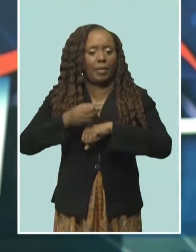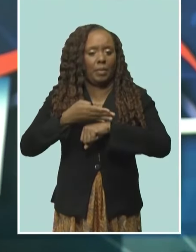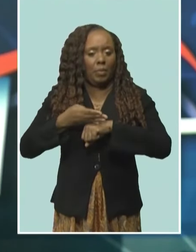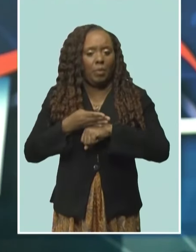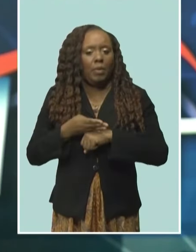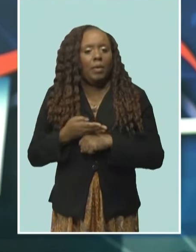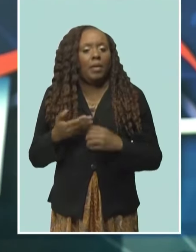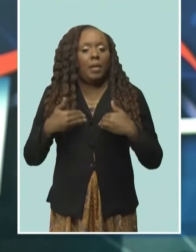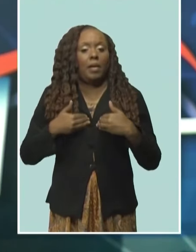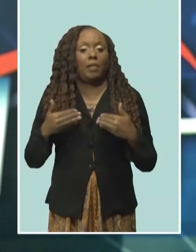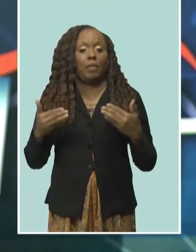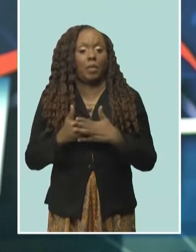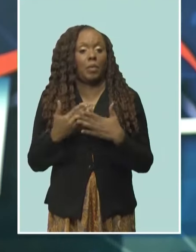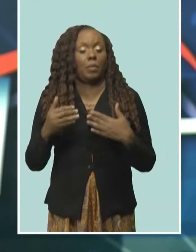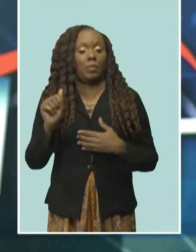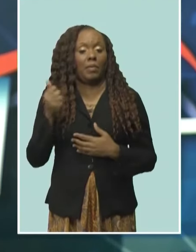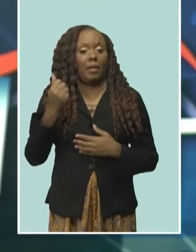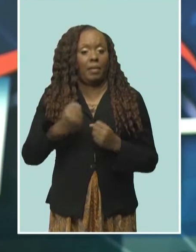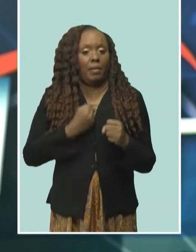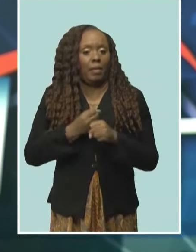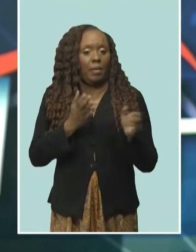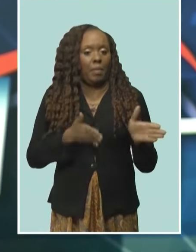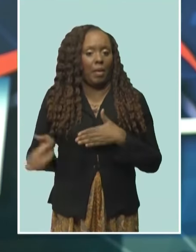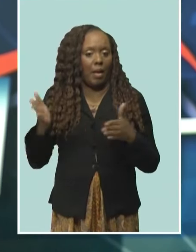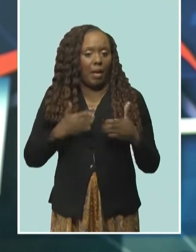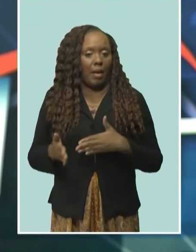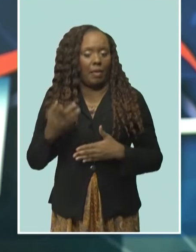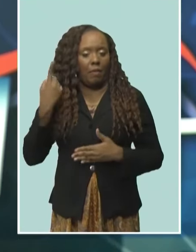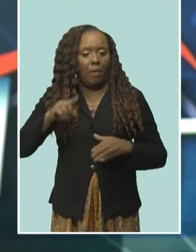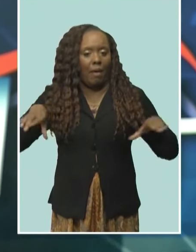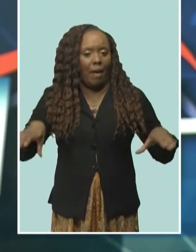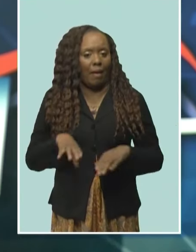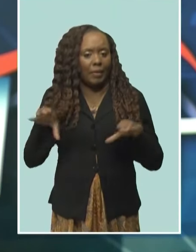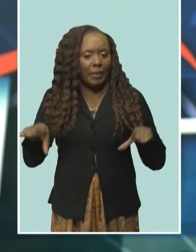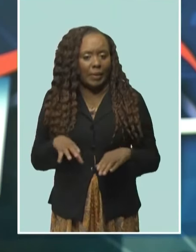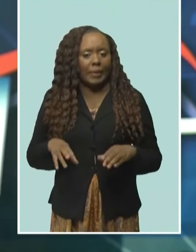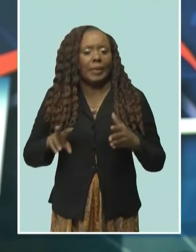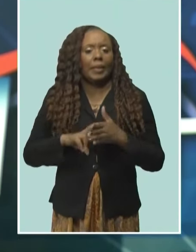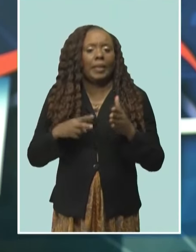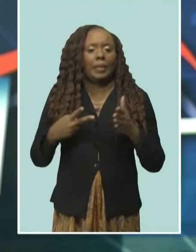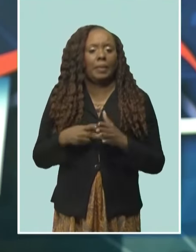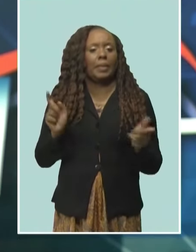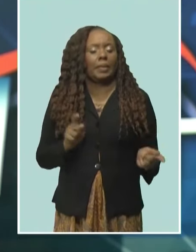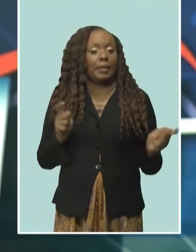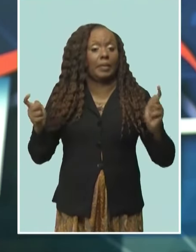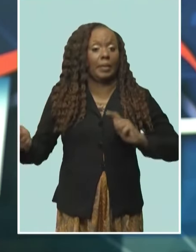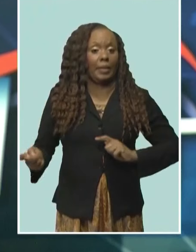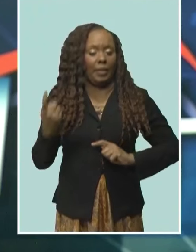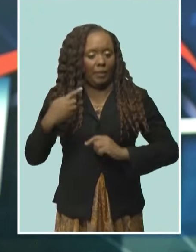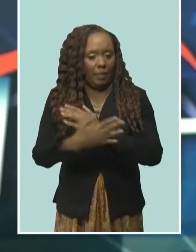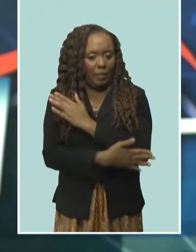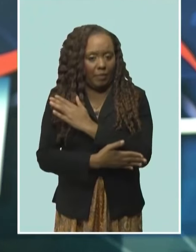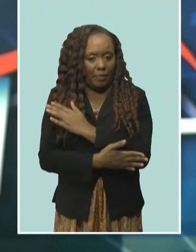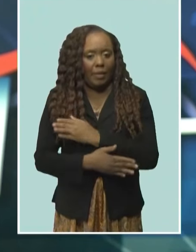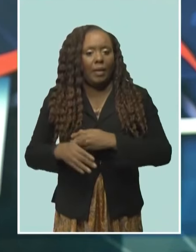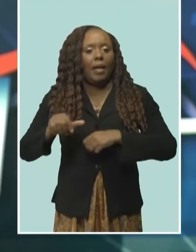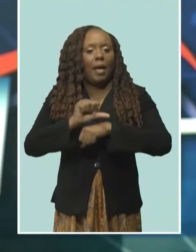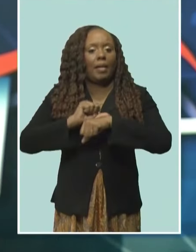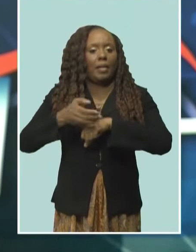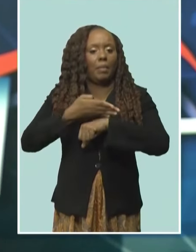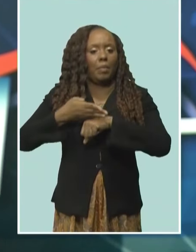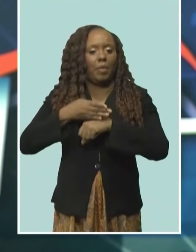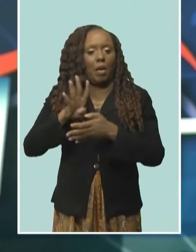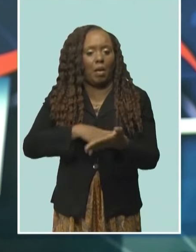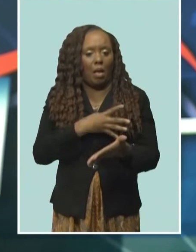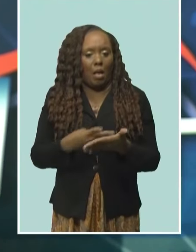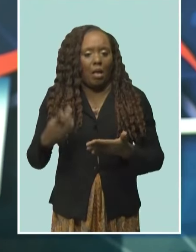new 10-year plan of action that will deliver meaningful change for this group of vulnerable countries. The Antigua and Barbuda Agenda for SIDS,